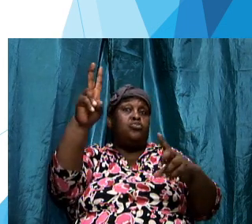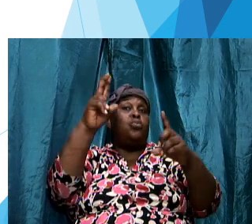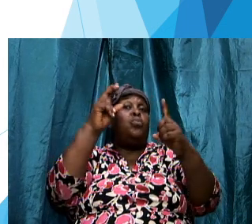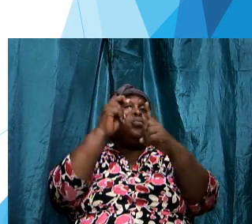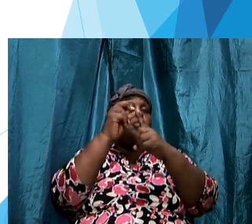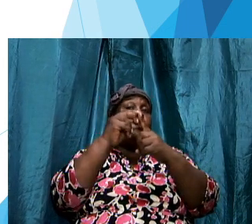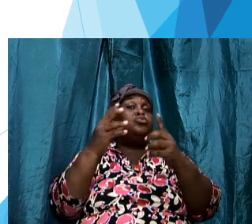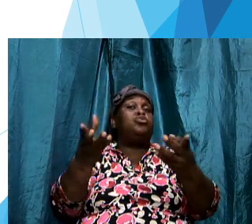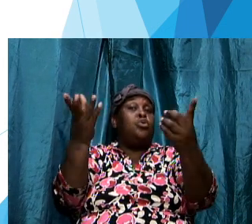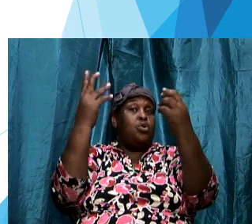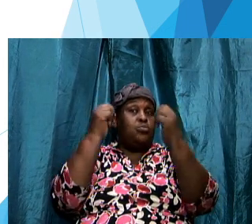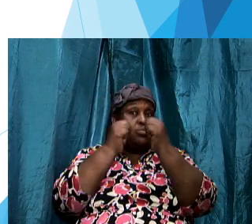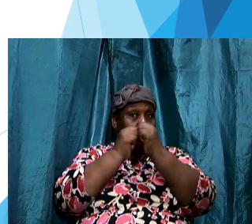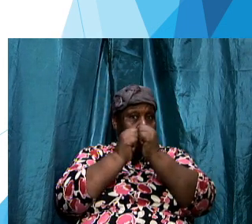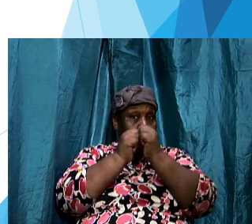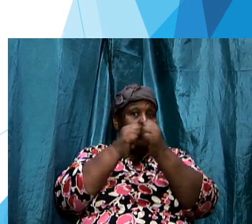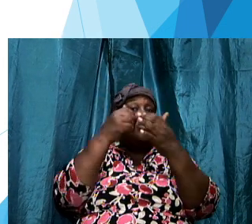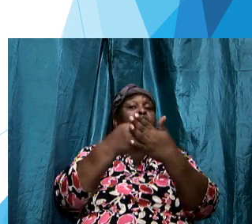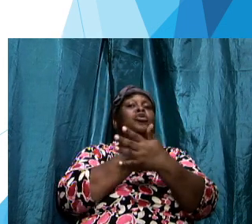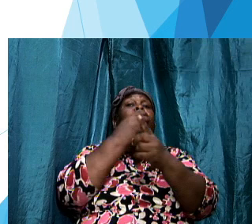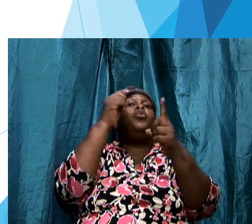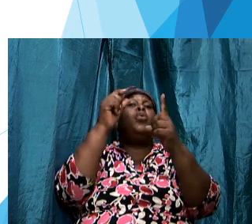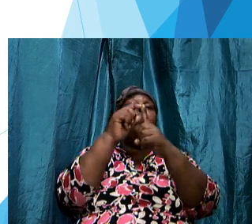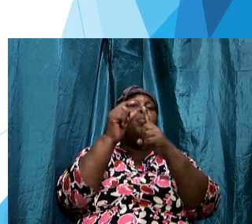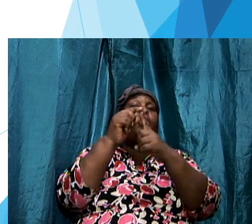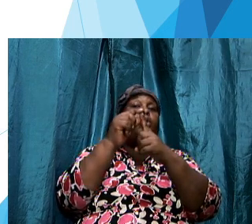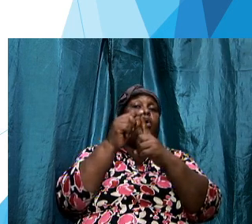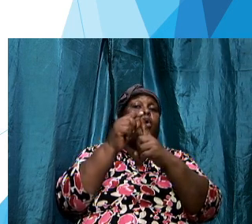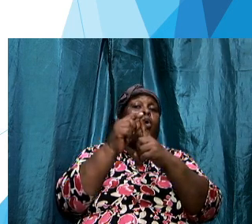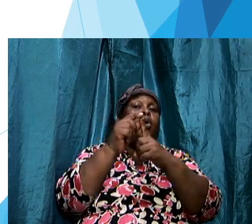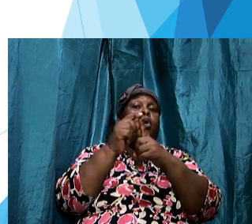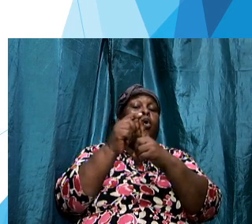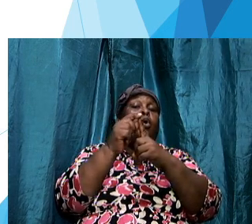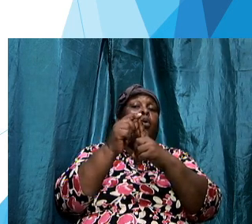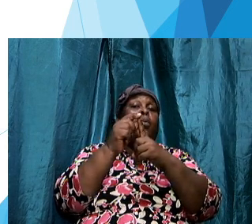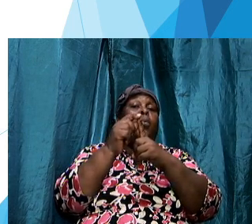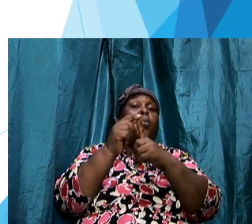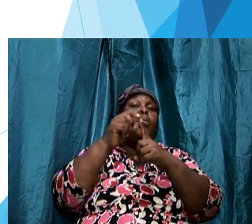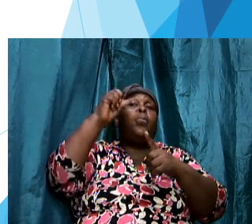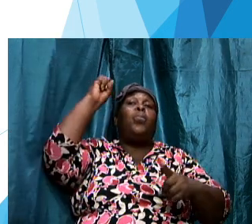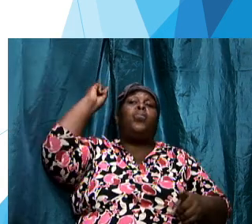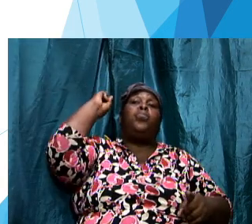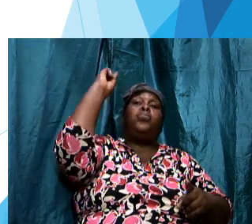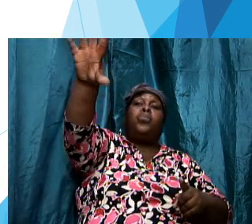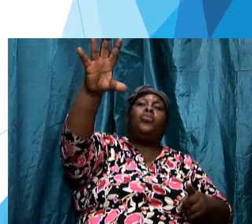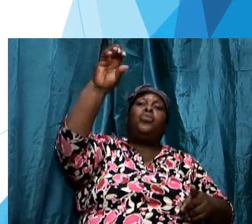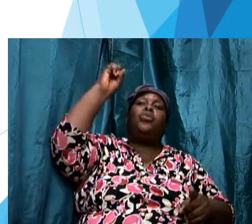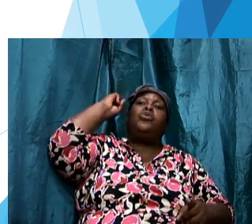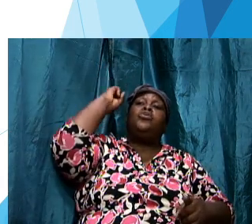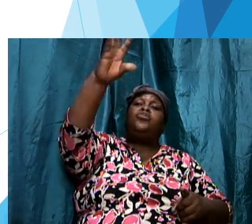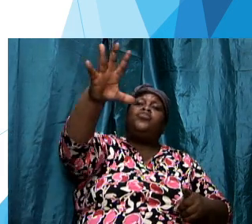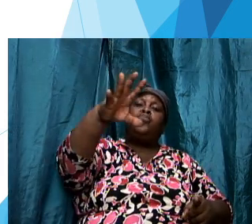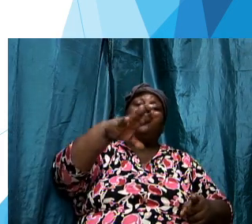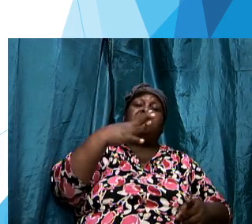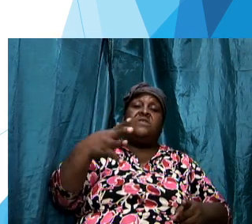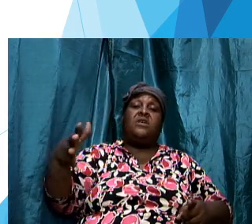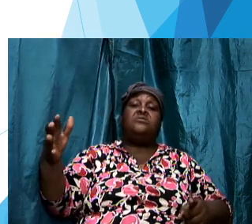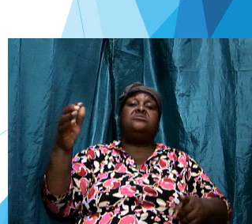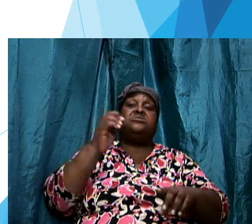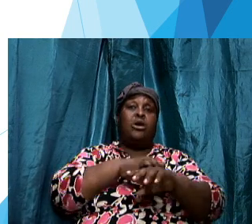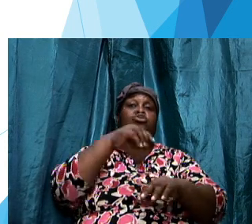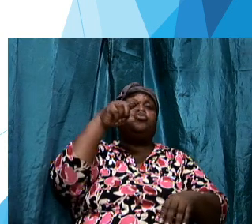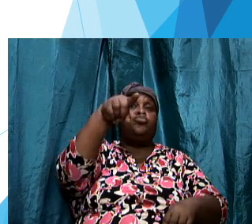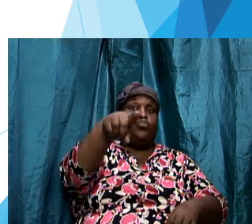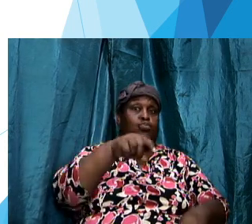together the new word depicts the act of repeatedly throwing a ball or throwing a rock against something